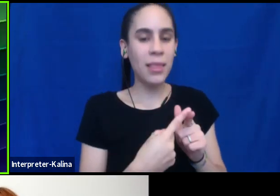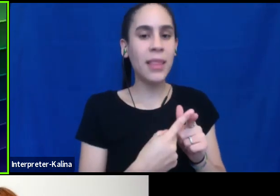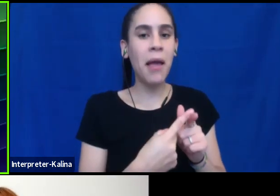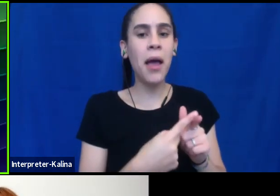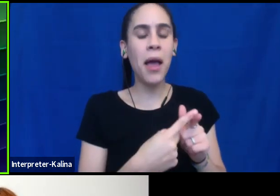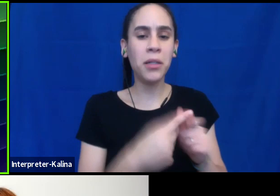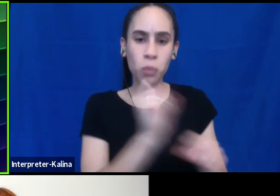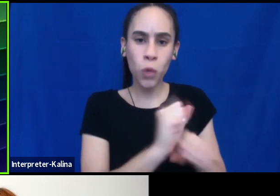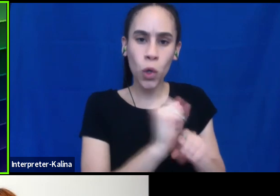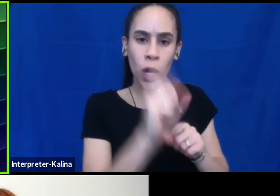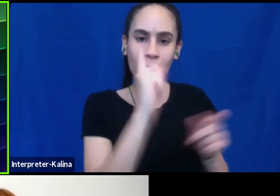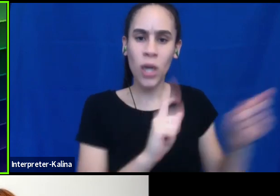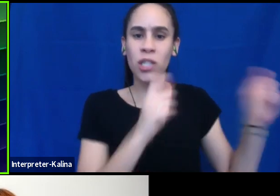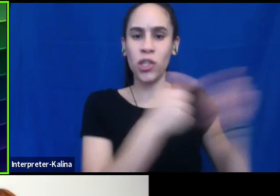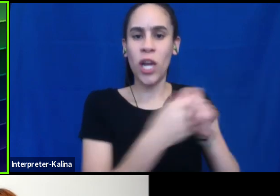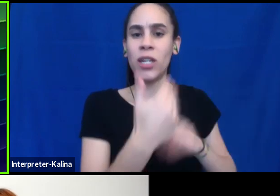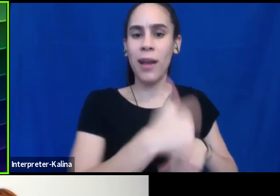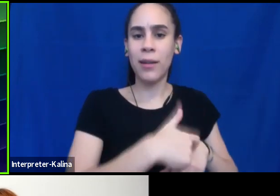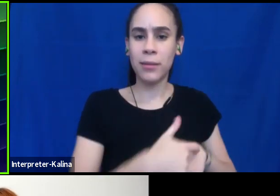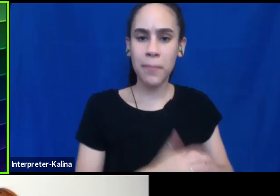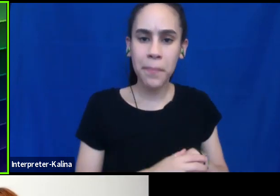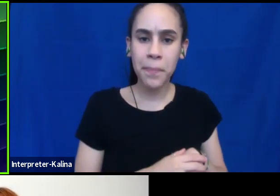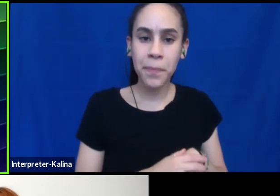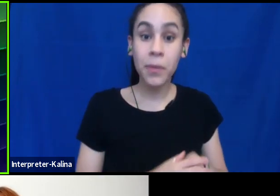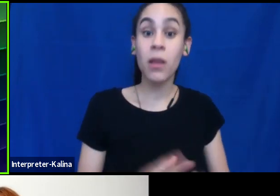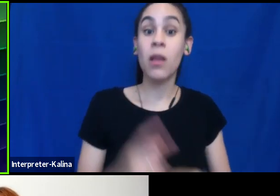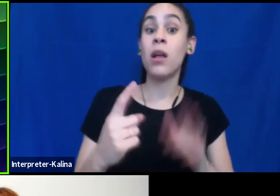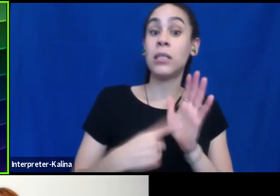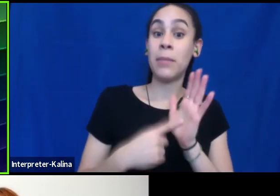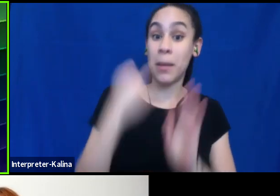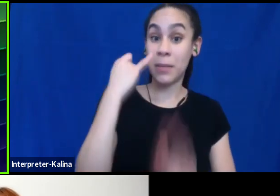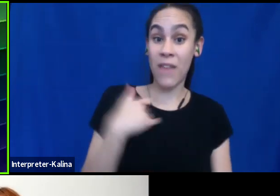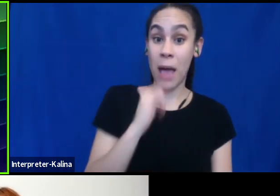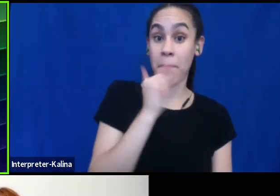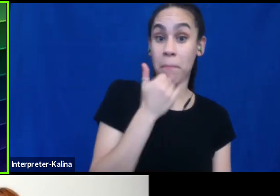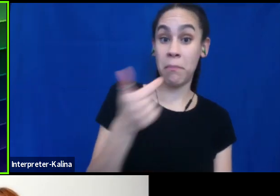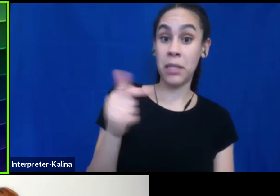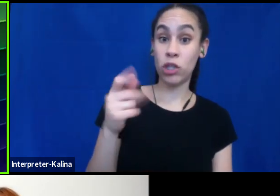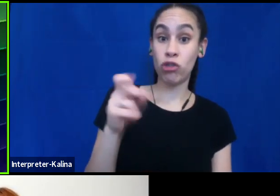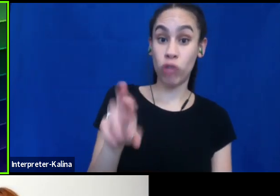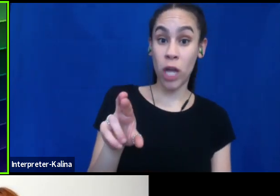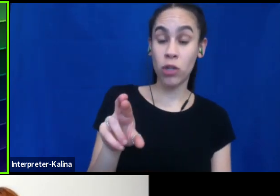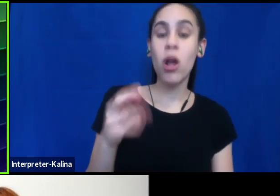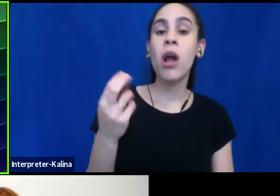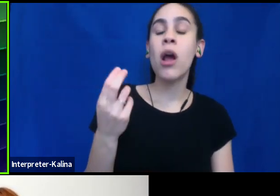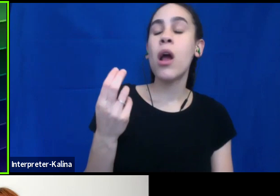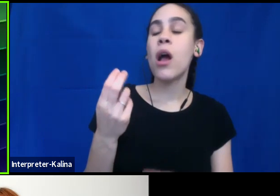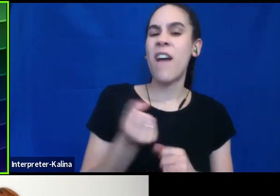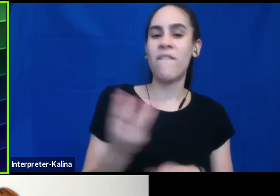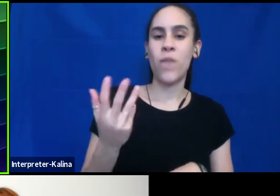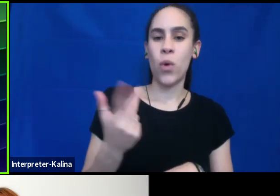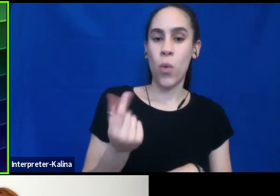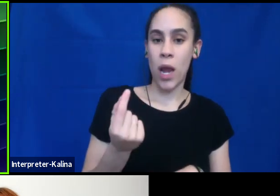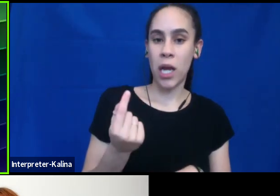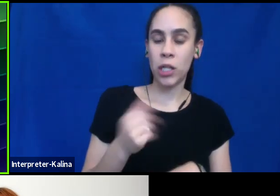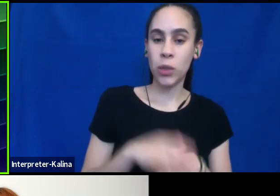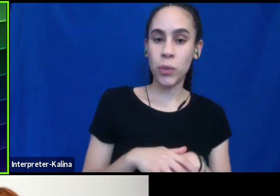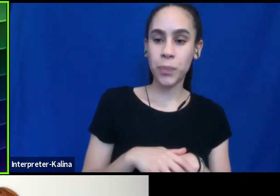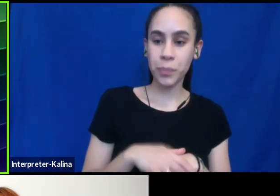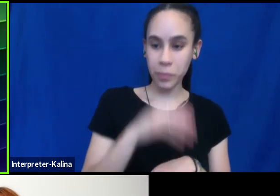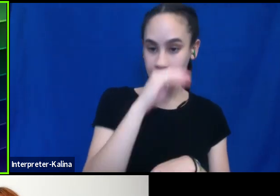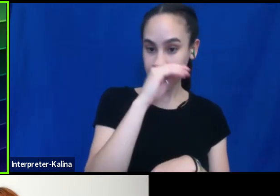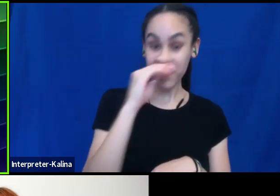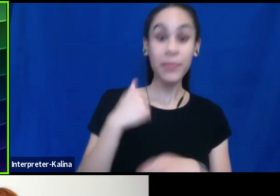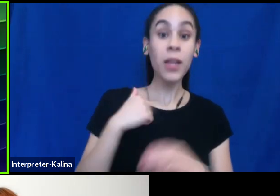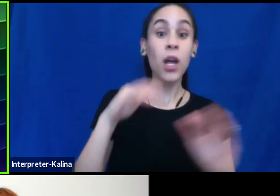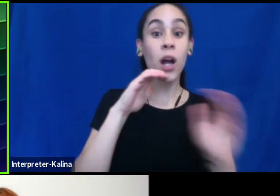time. Um, one, some things that I do when I misgender somebody. So a few things I like to do is if I'm in a conversation with that